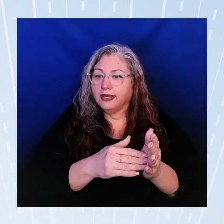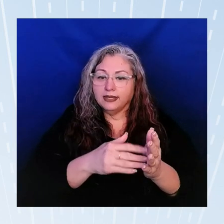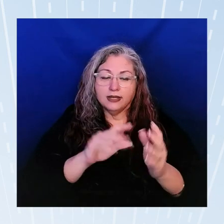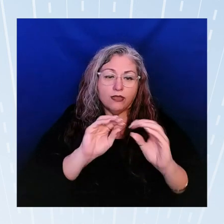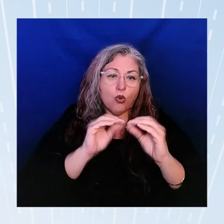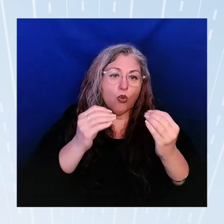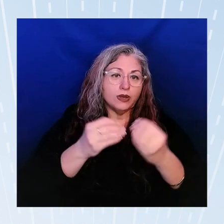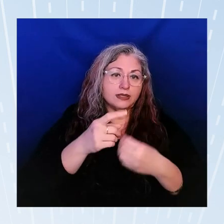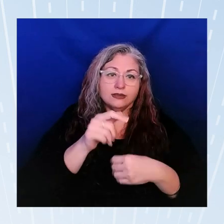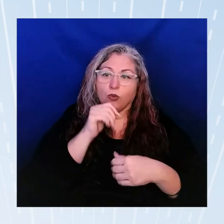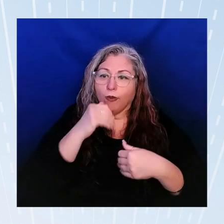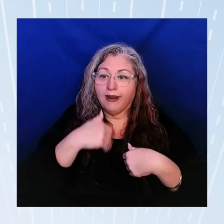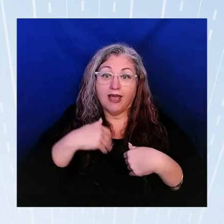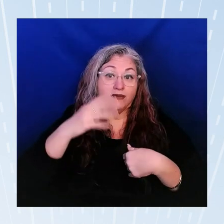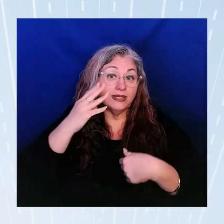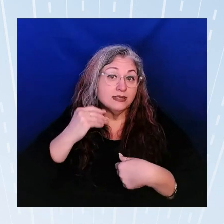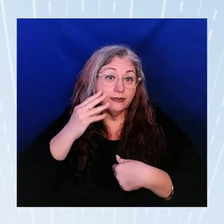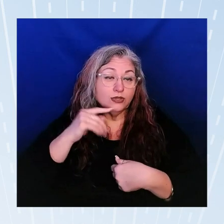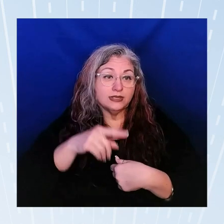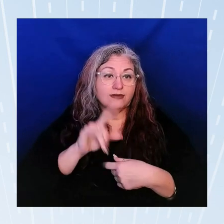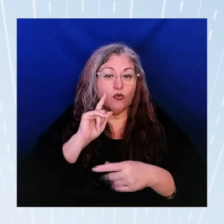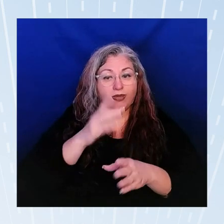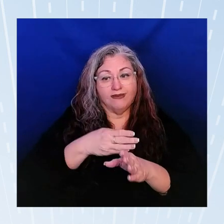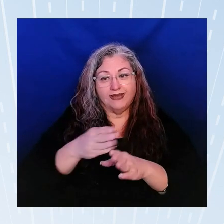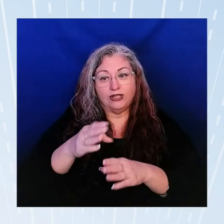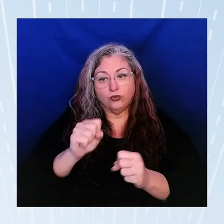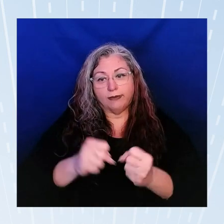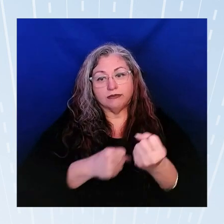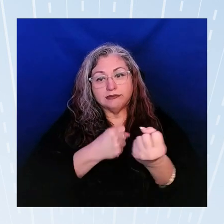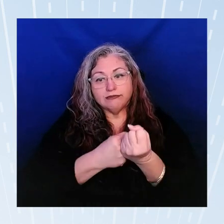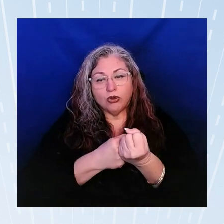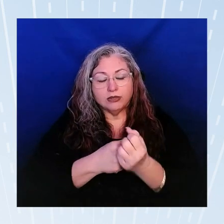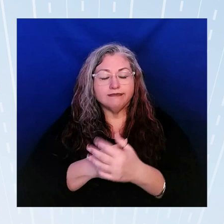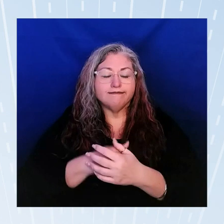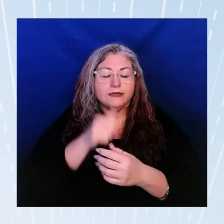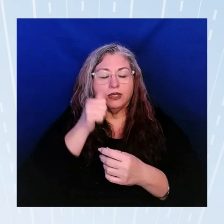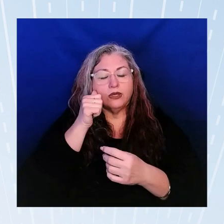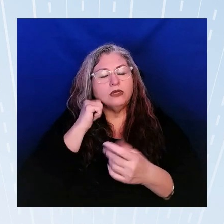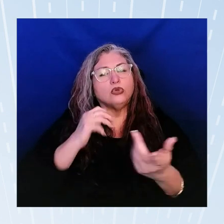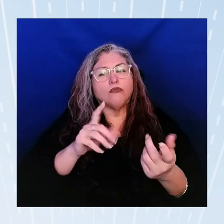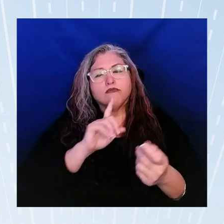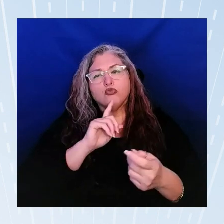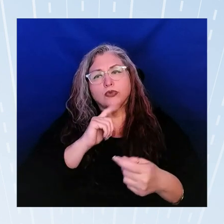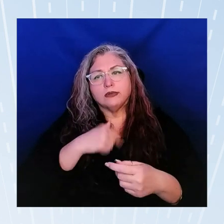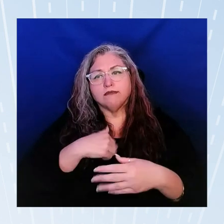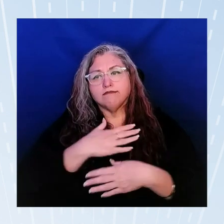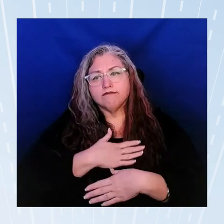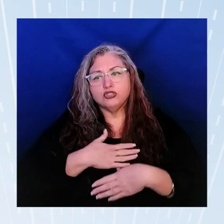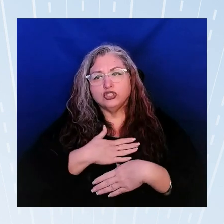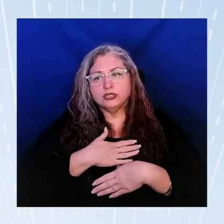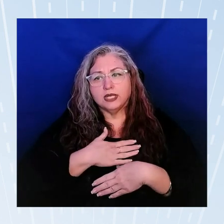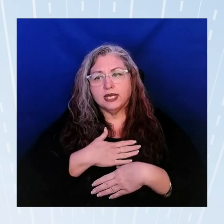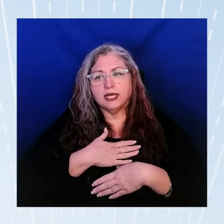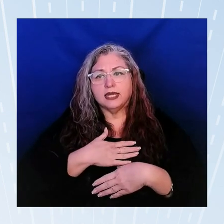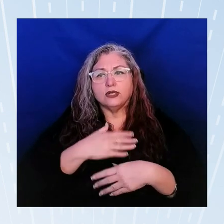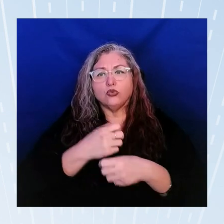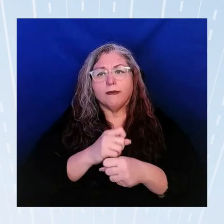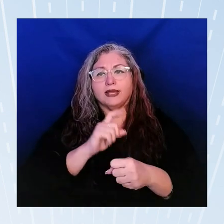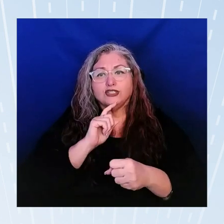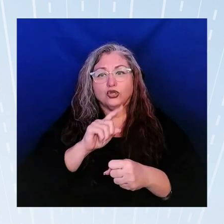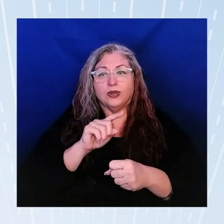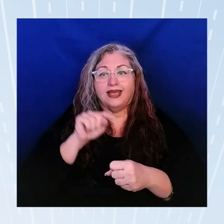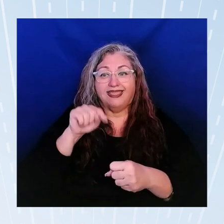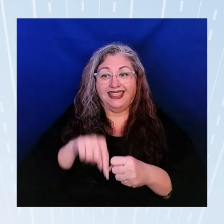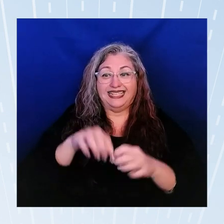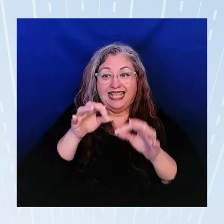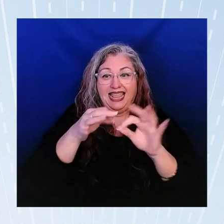don't have the experience in this field to help support them so I really appreciate you know making sure that this language right to